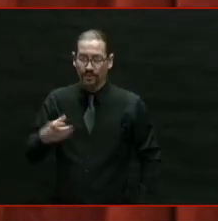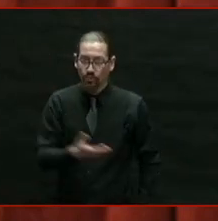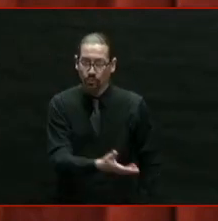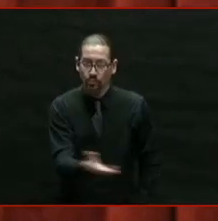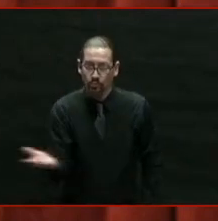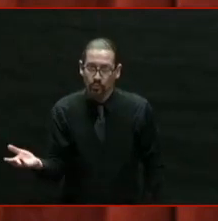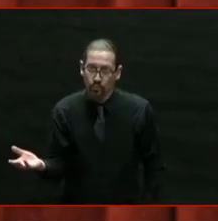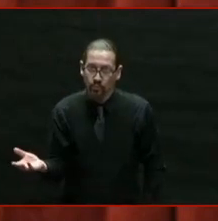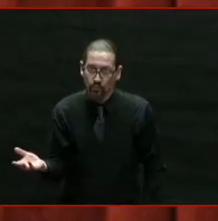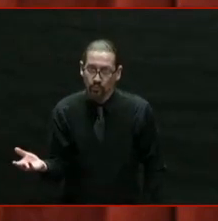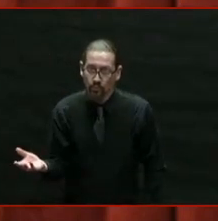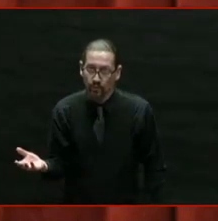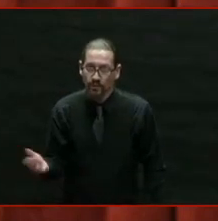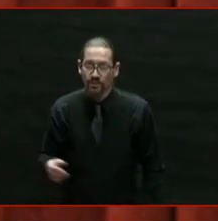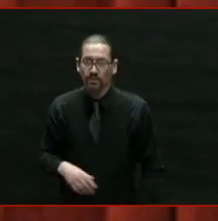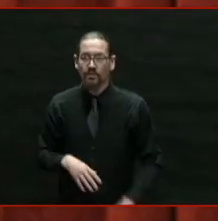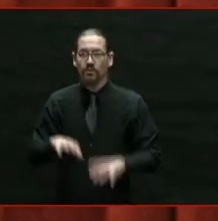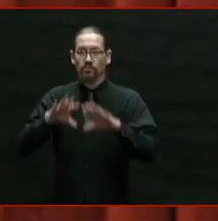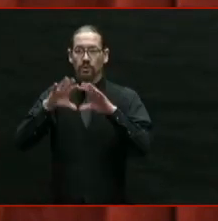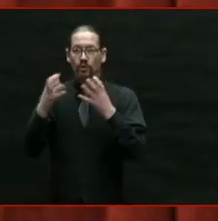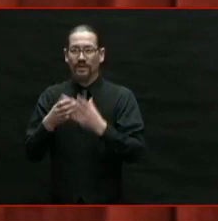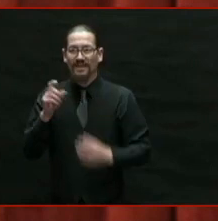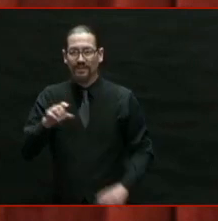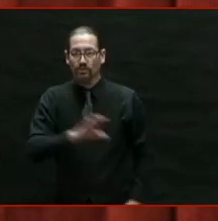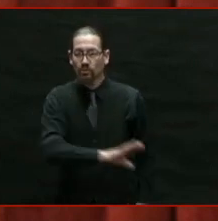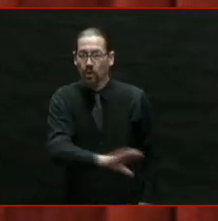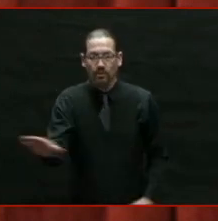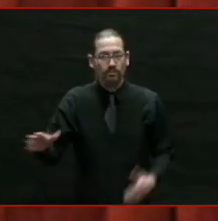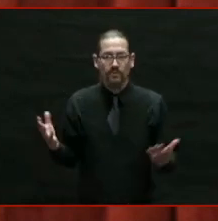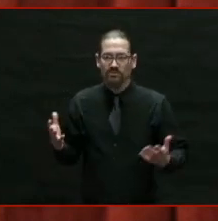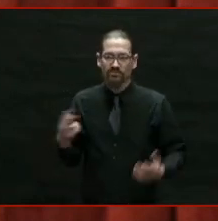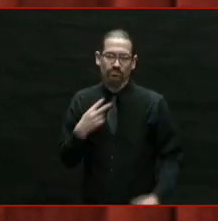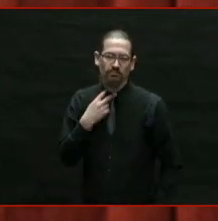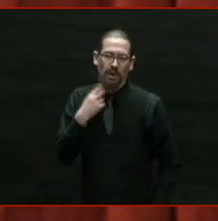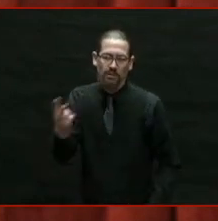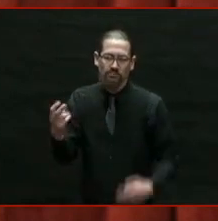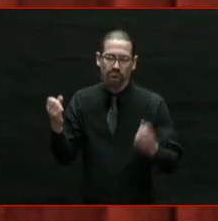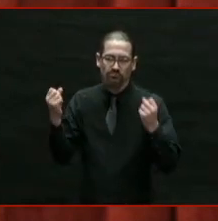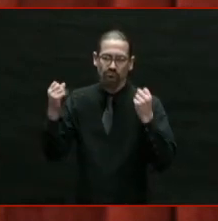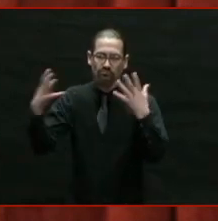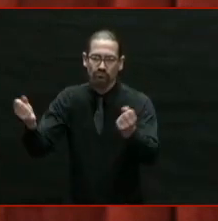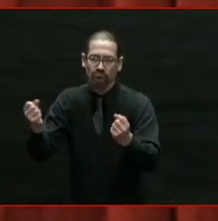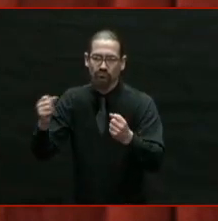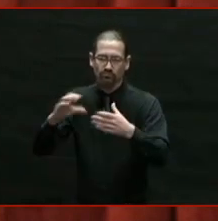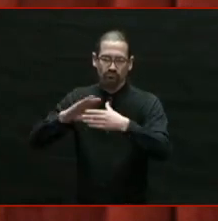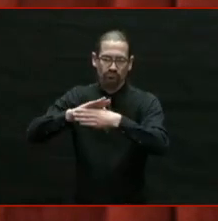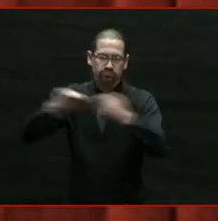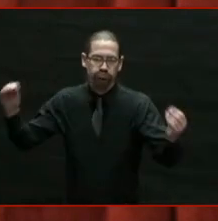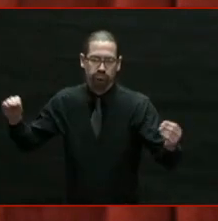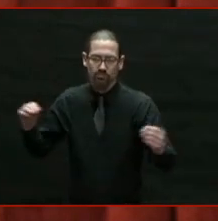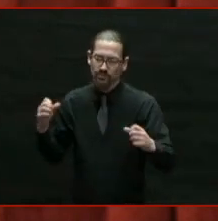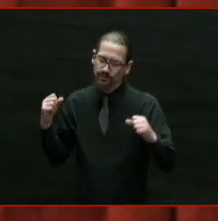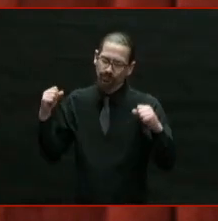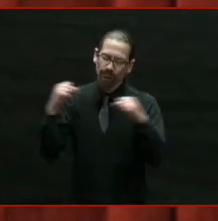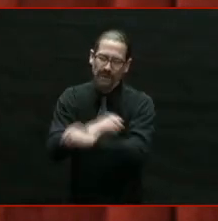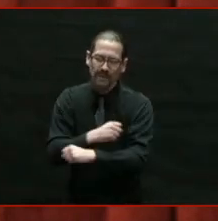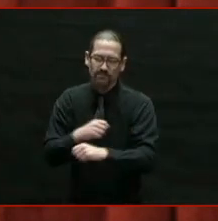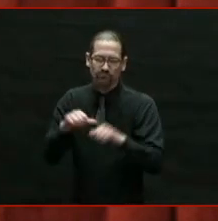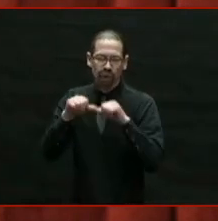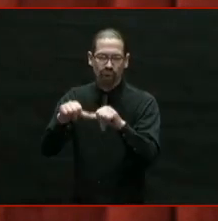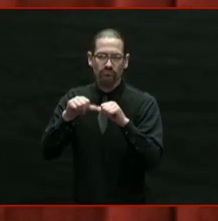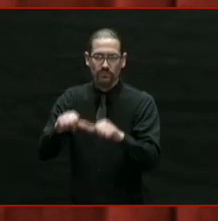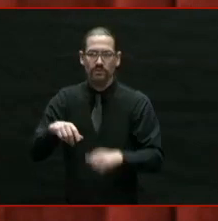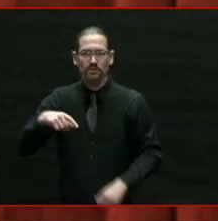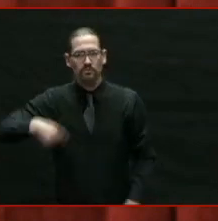The world needs your voice. The world needs your talent. The world needs you to speak up.